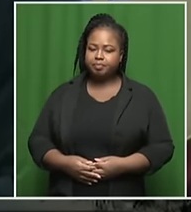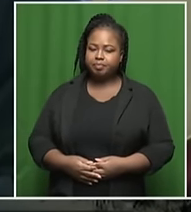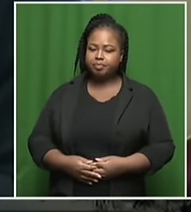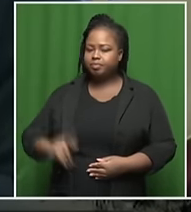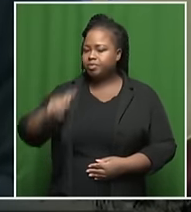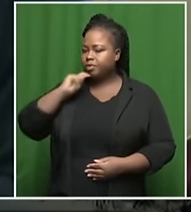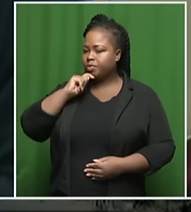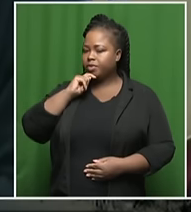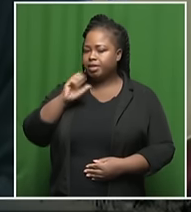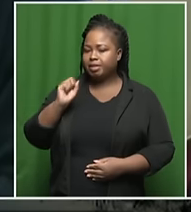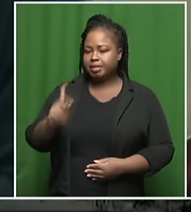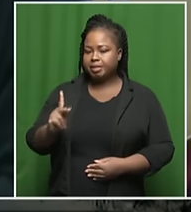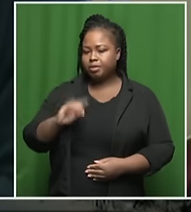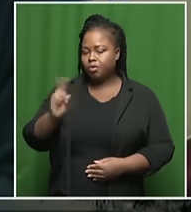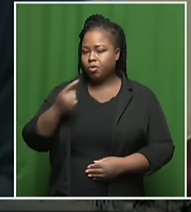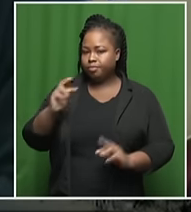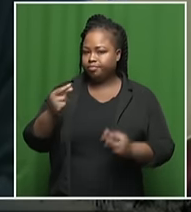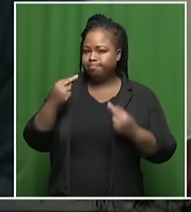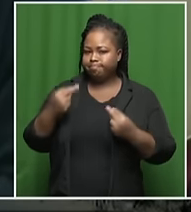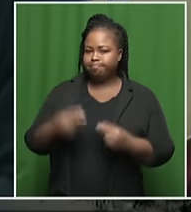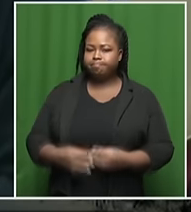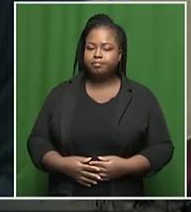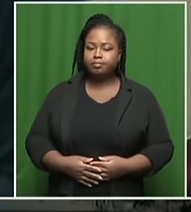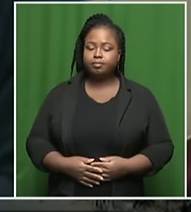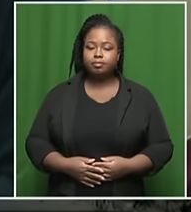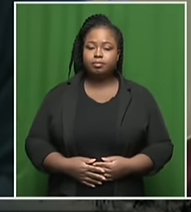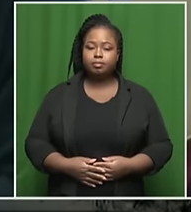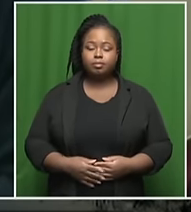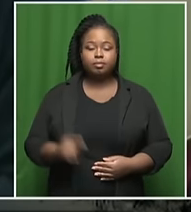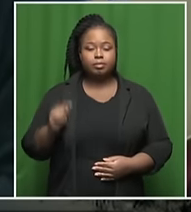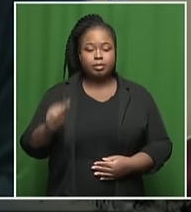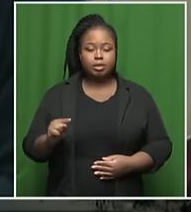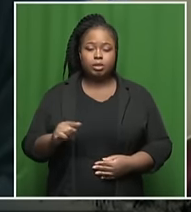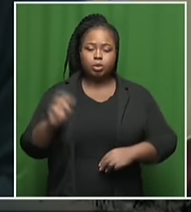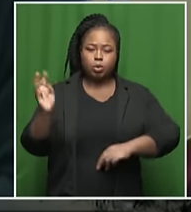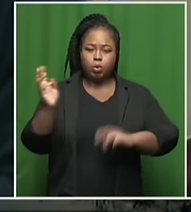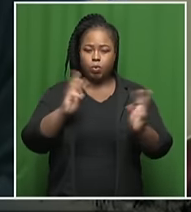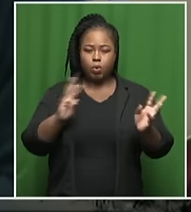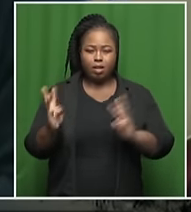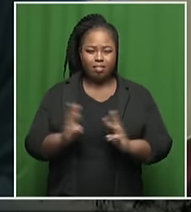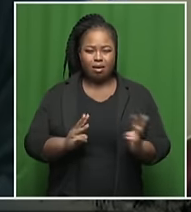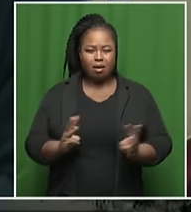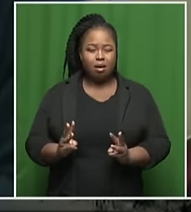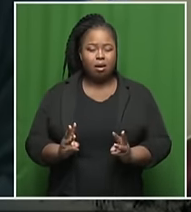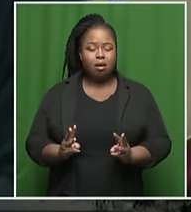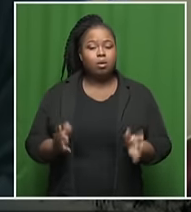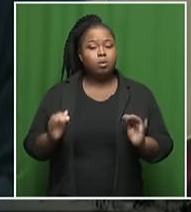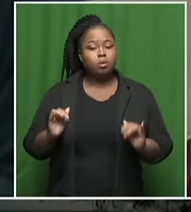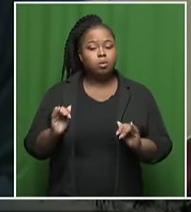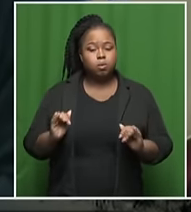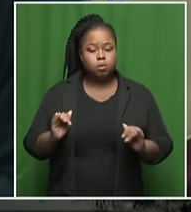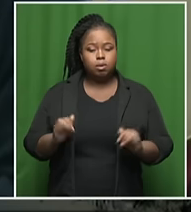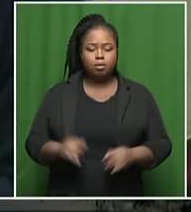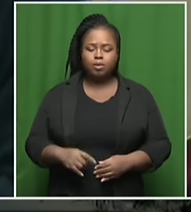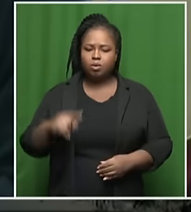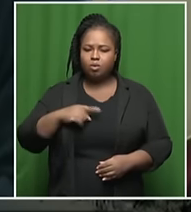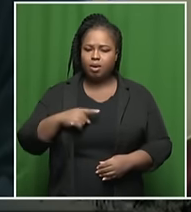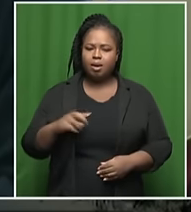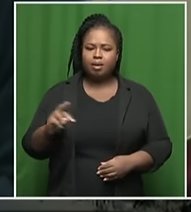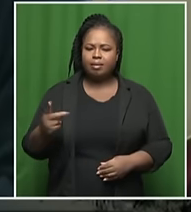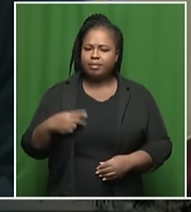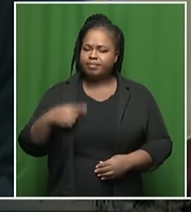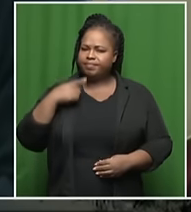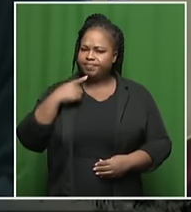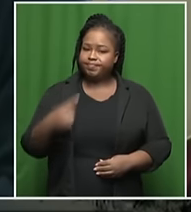Good morning, Sakina, and good morning to your viewers. So Colin, these severe weather conditions, and we were told in some reports